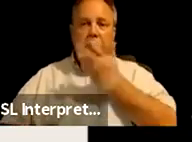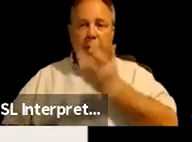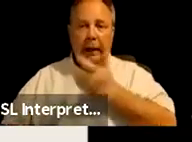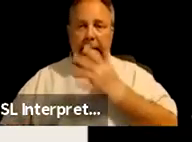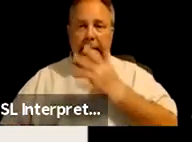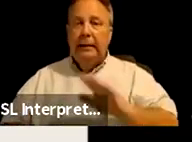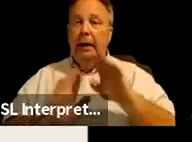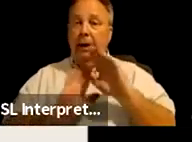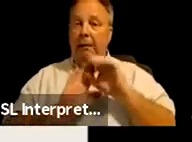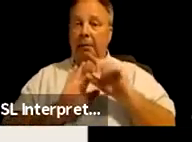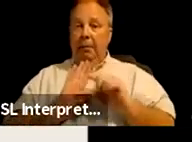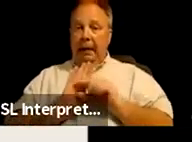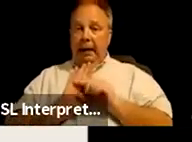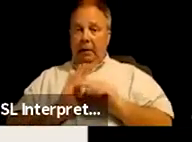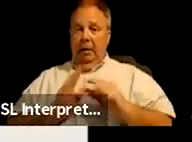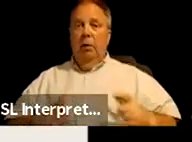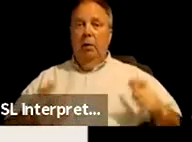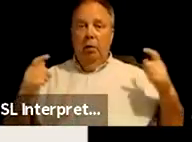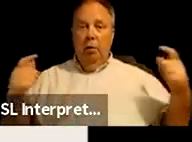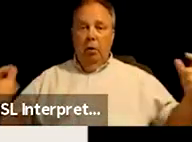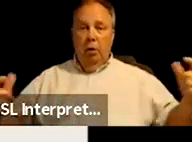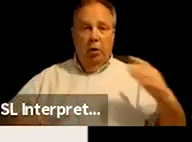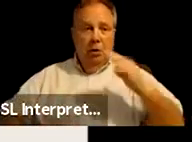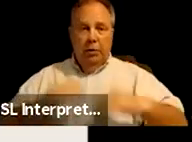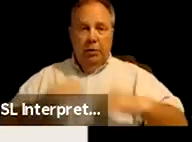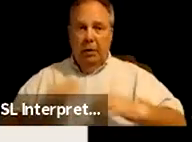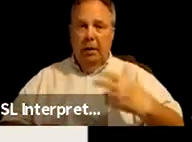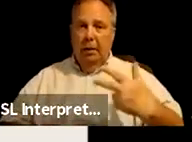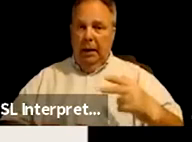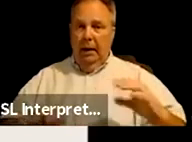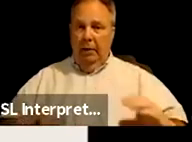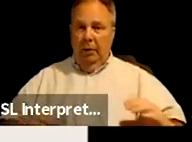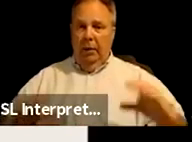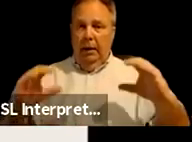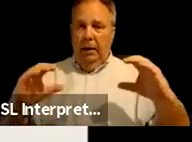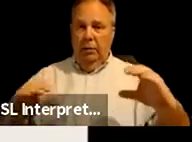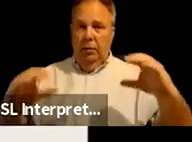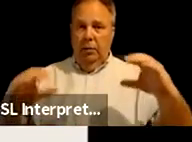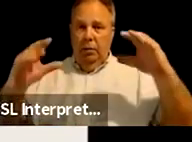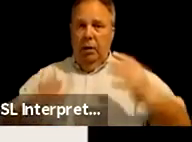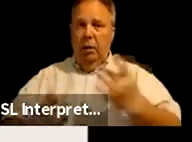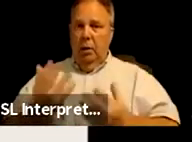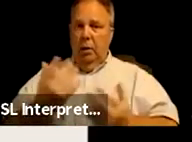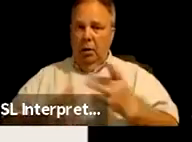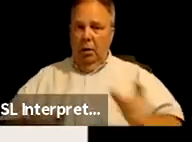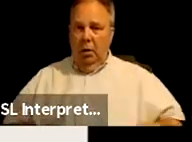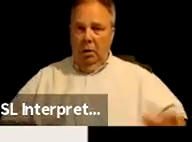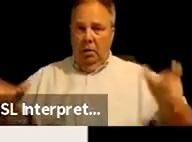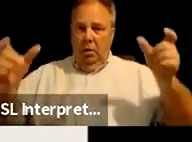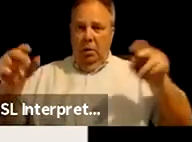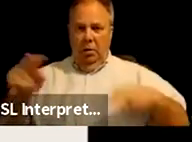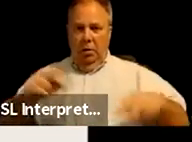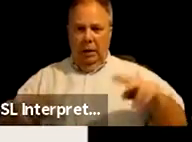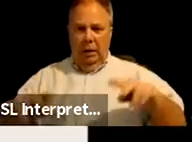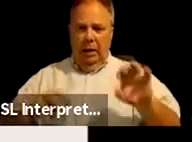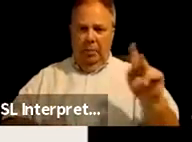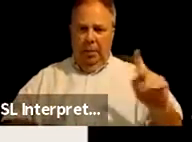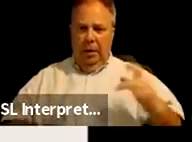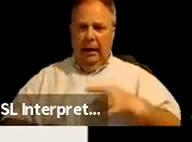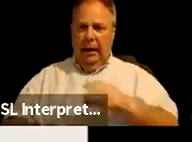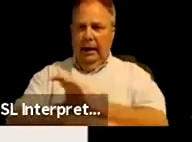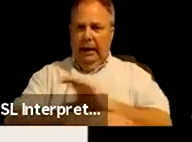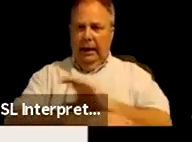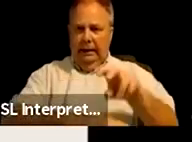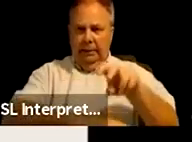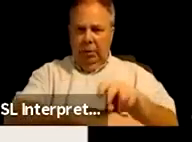the background, there is a large building. It's a three story building with chimneys. It looks like it's brick and has a porch and it's a black